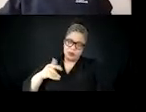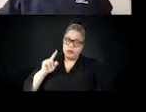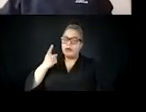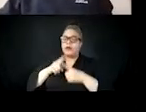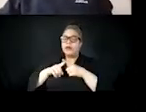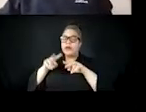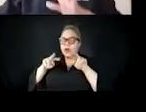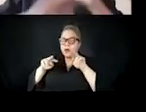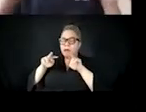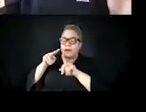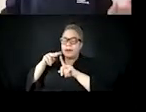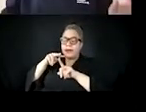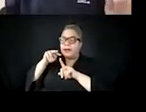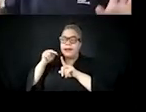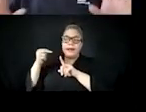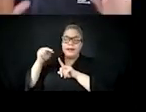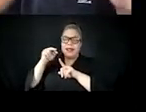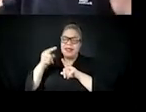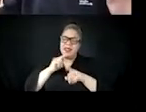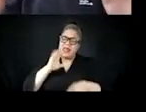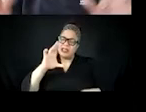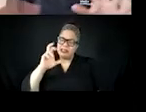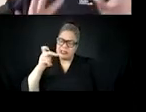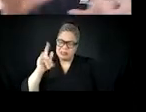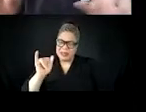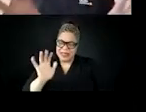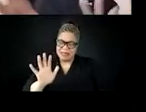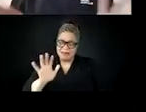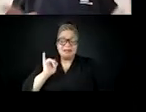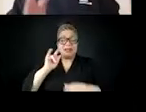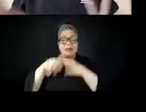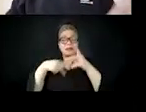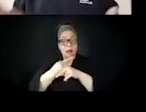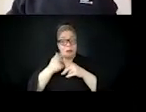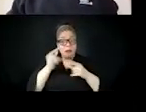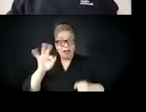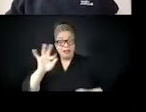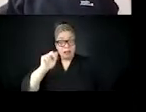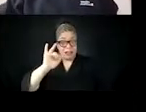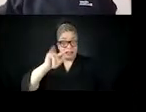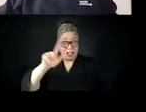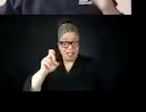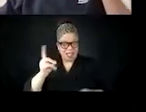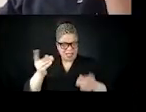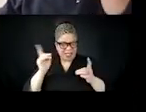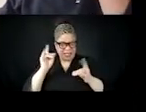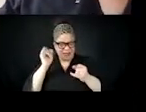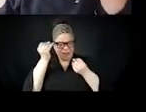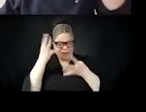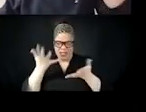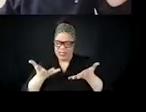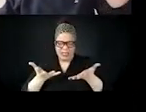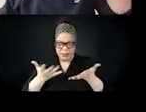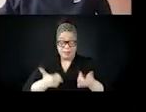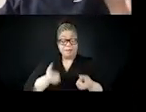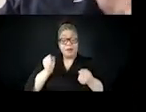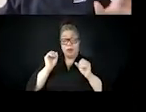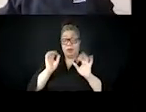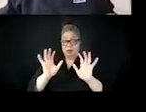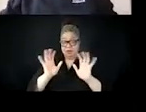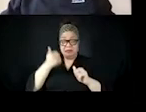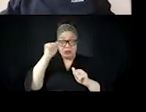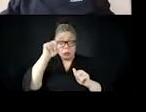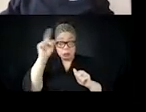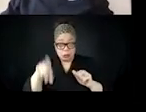about any of these things? And also like, again, I can't see the, like, you know, everything. So feel free to like come off of me if you have questions, but any